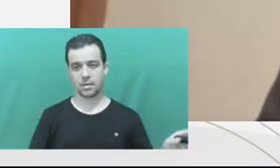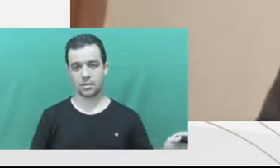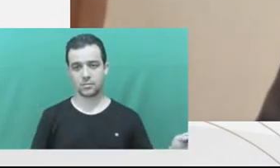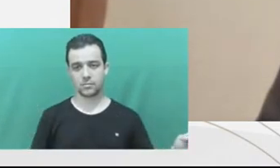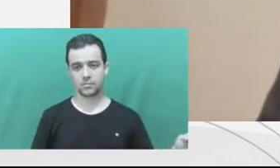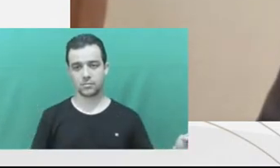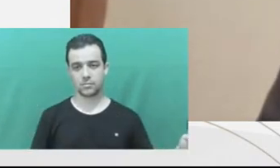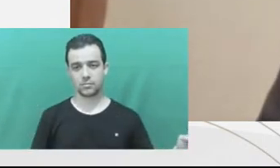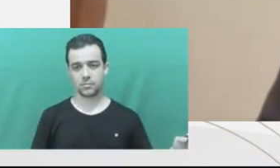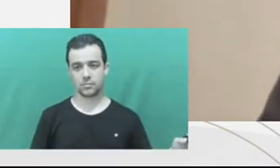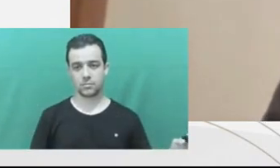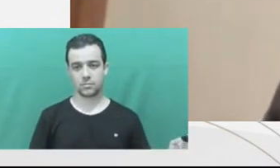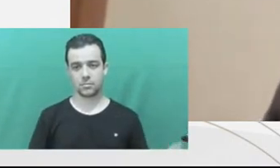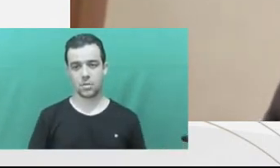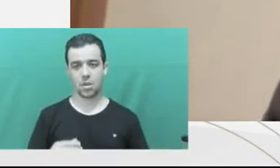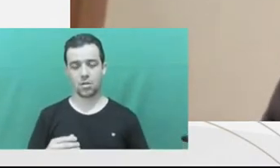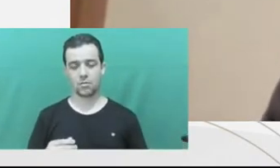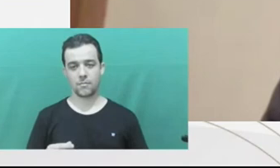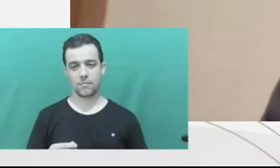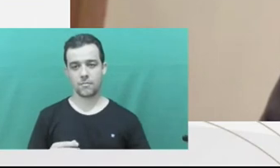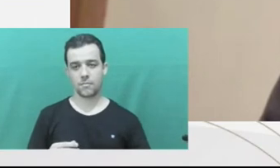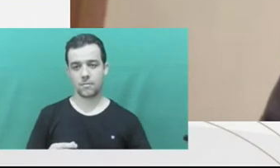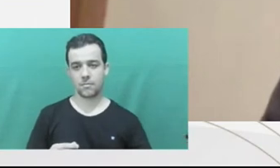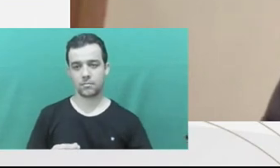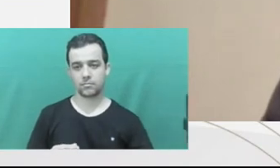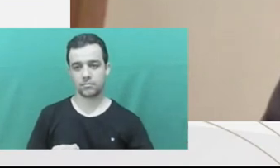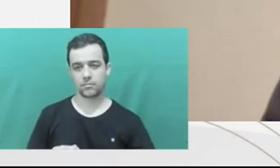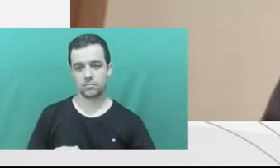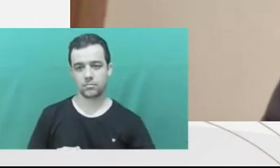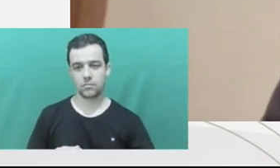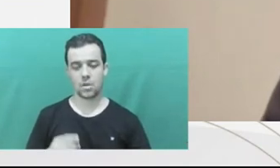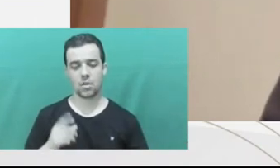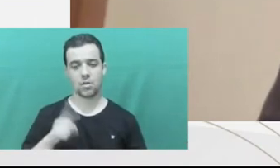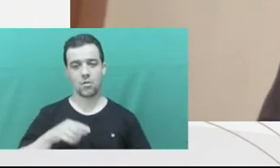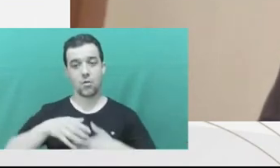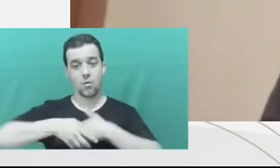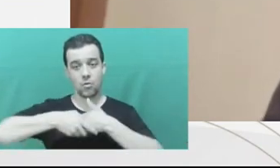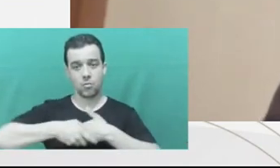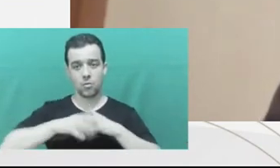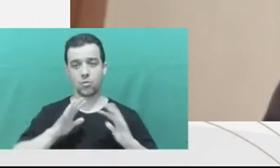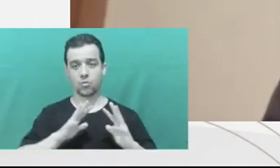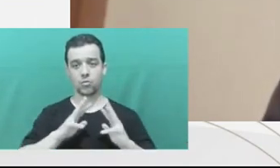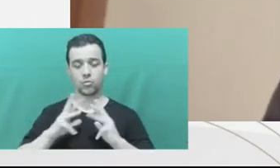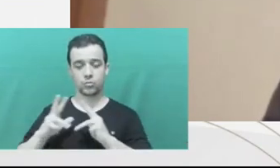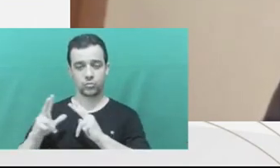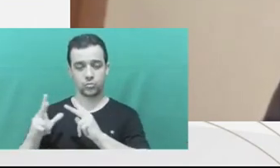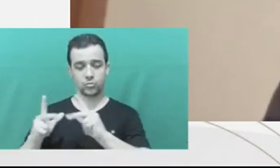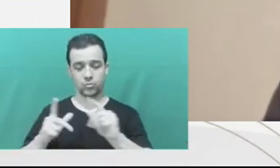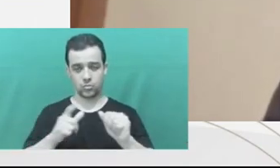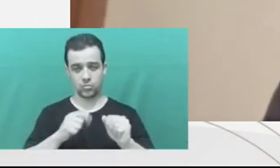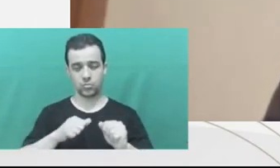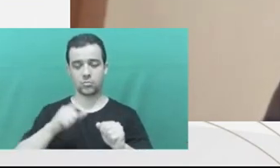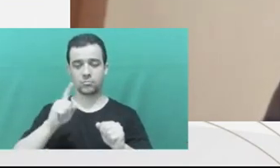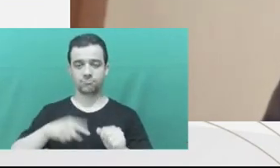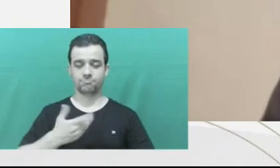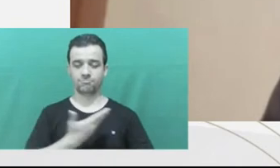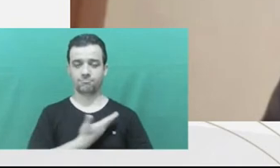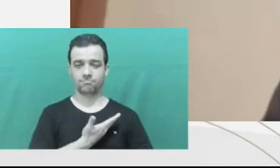I say hi to all of you. Caetano